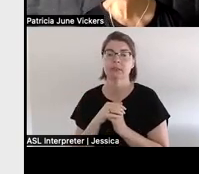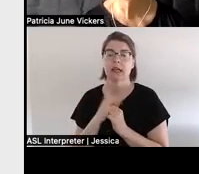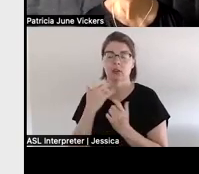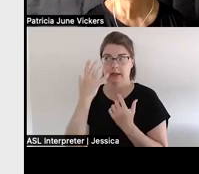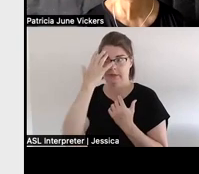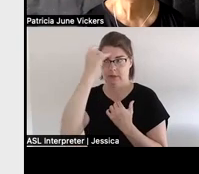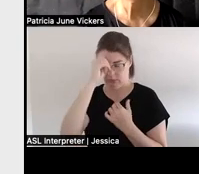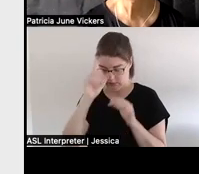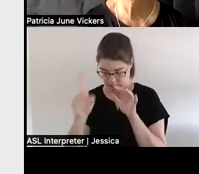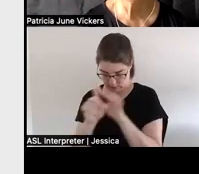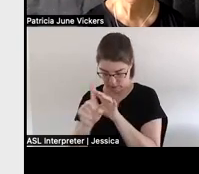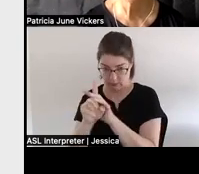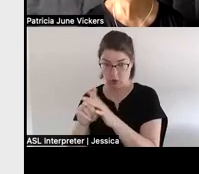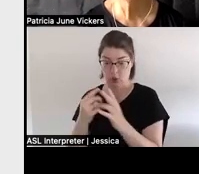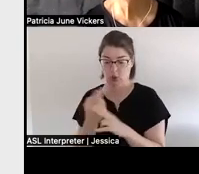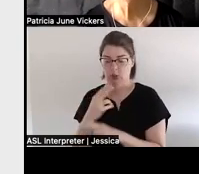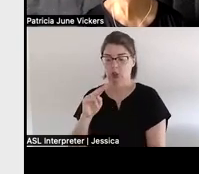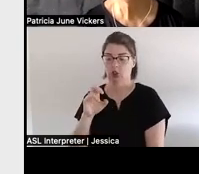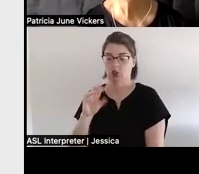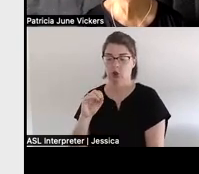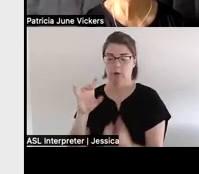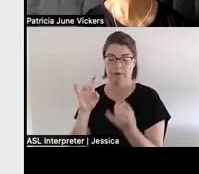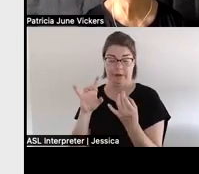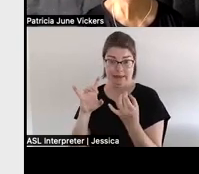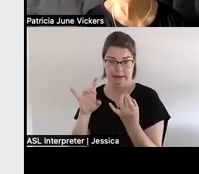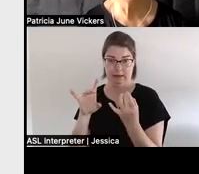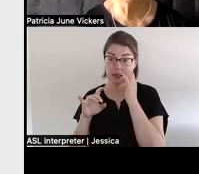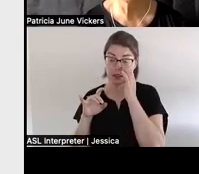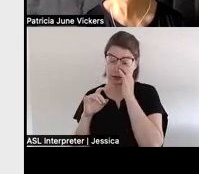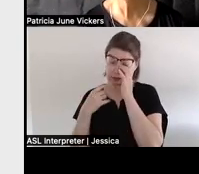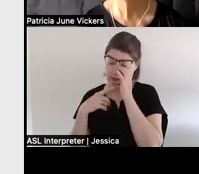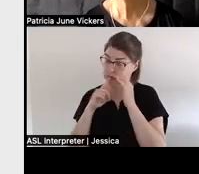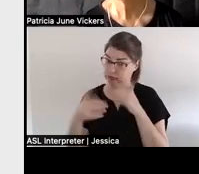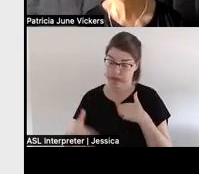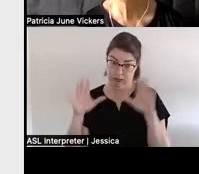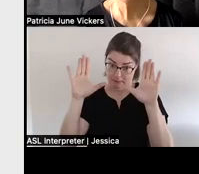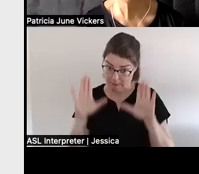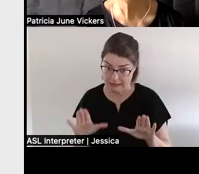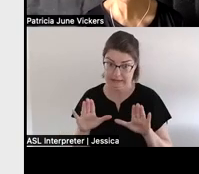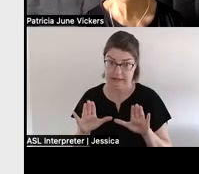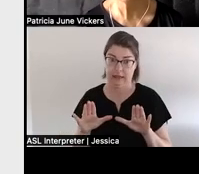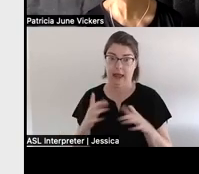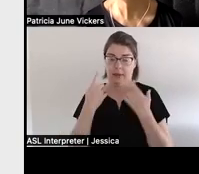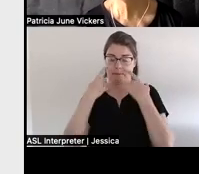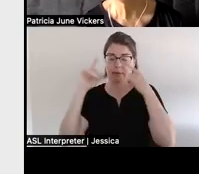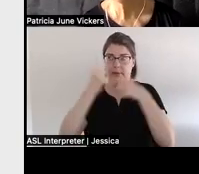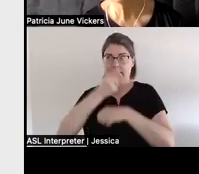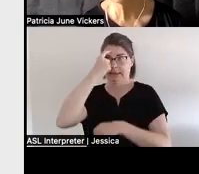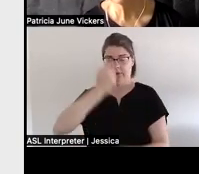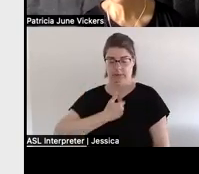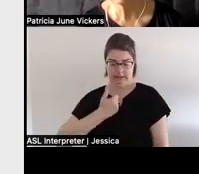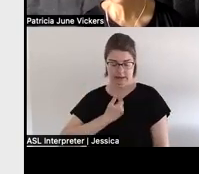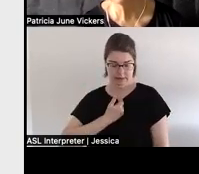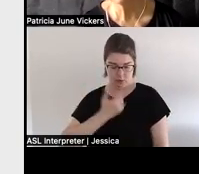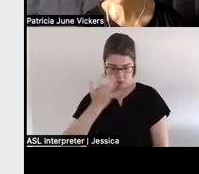through neurofeedback which was utterly amazing and i finally made sense to myself why i had